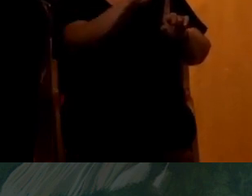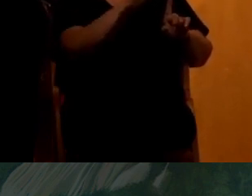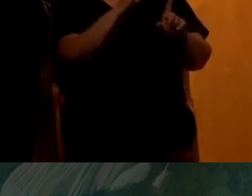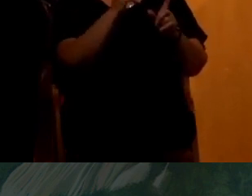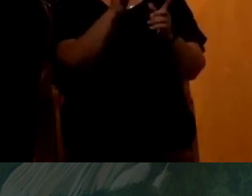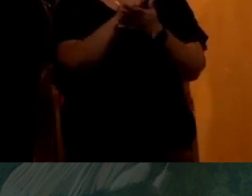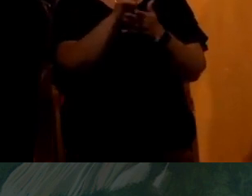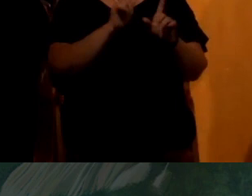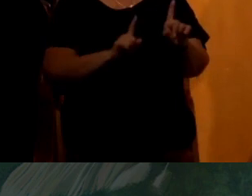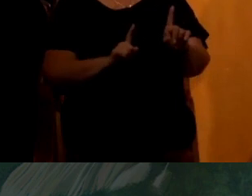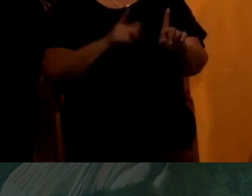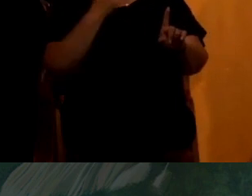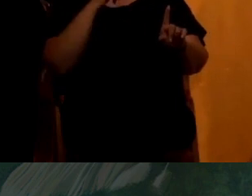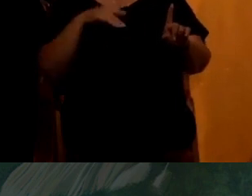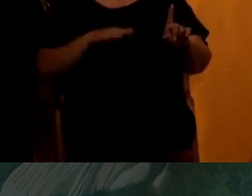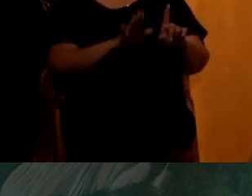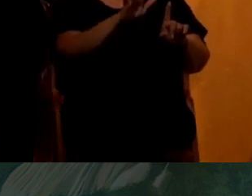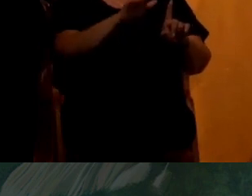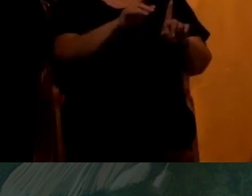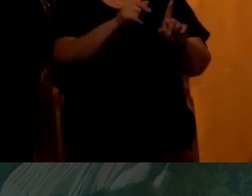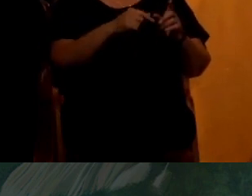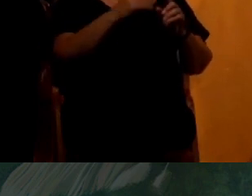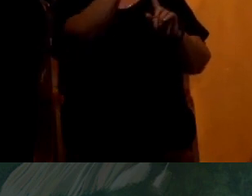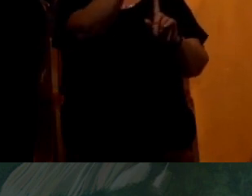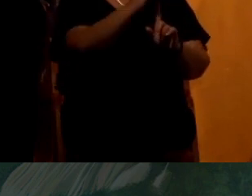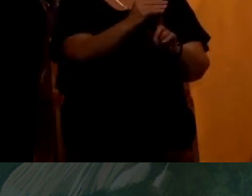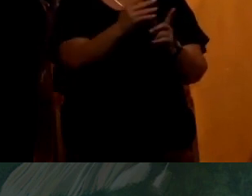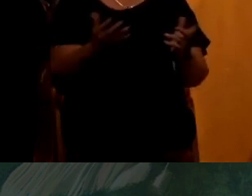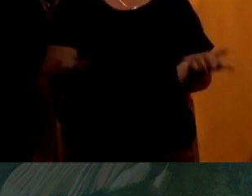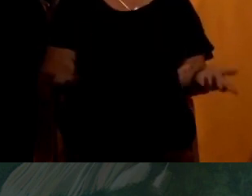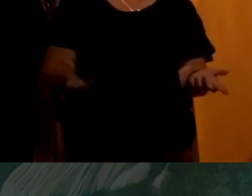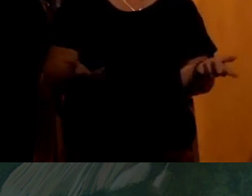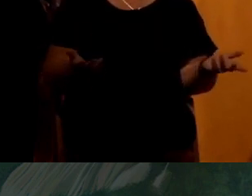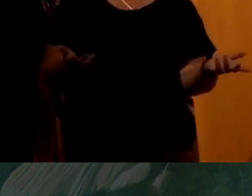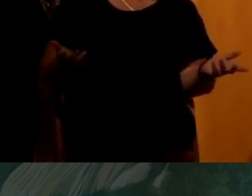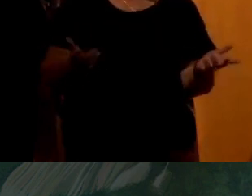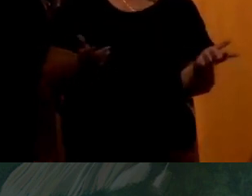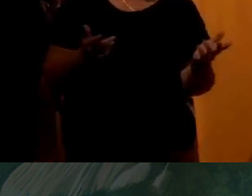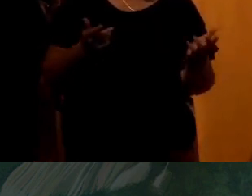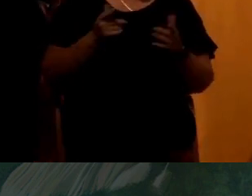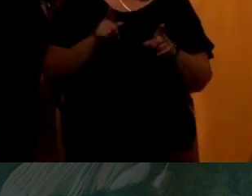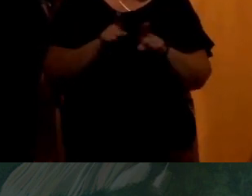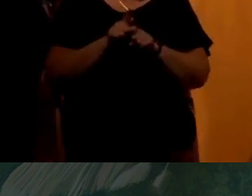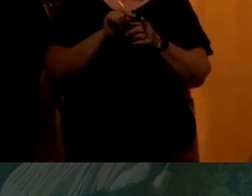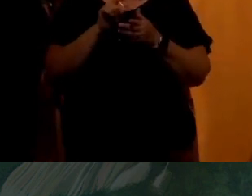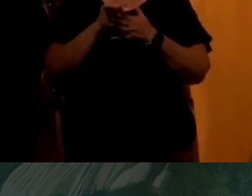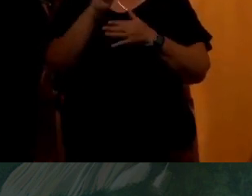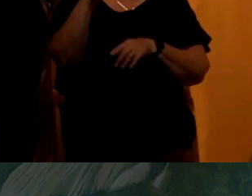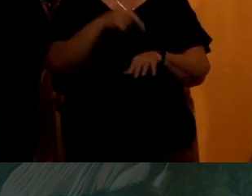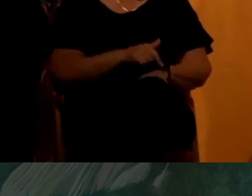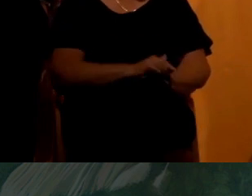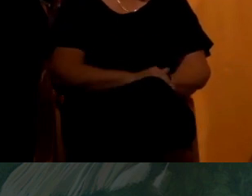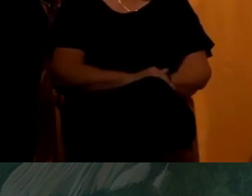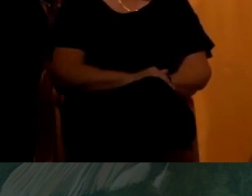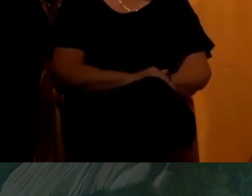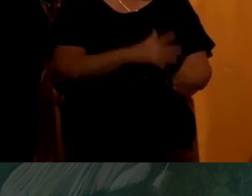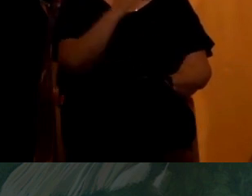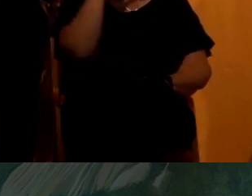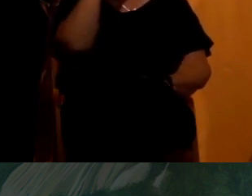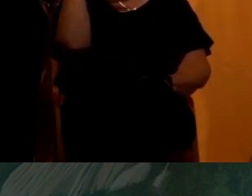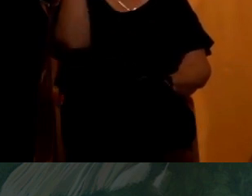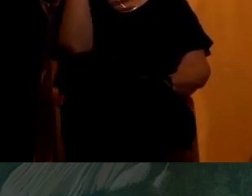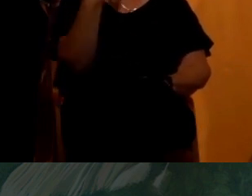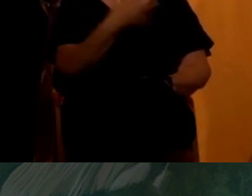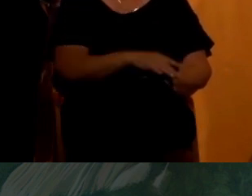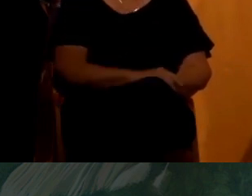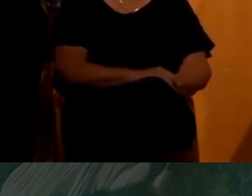And so from that angle, it looks like his shadow is really shorter. That's it. And so there's, it's just stuff like that all the time. Uh, and it's maddening,